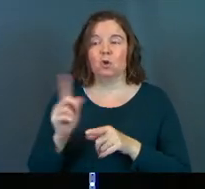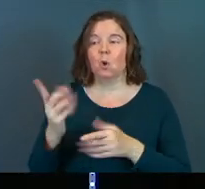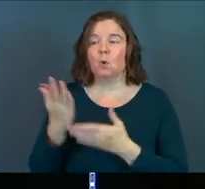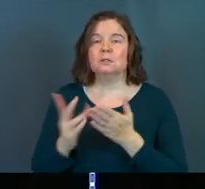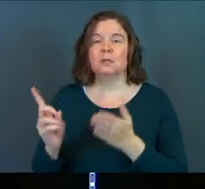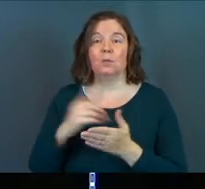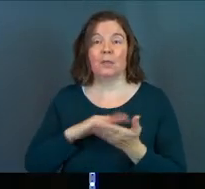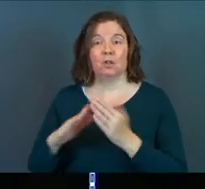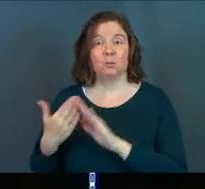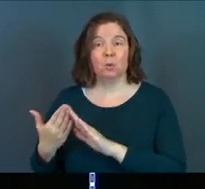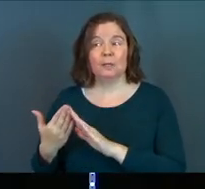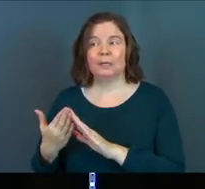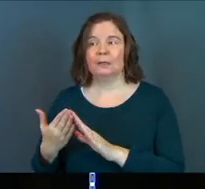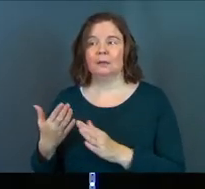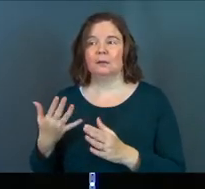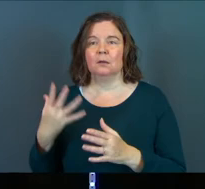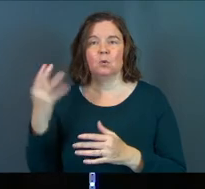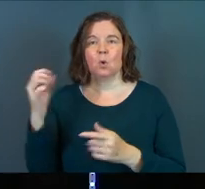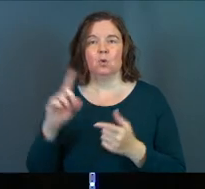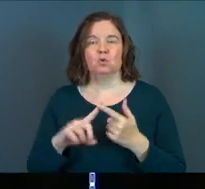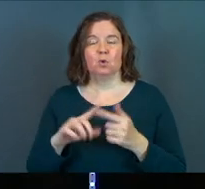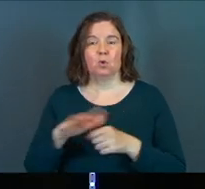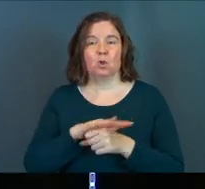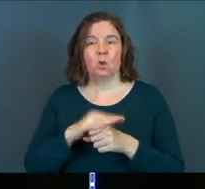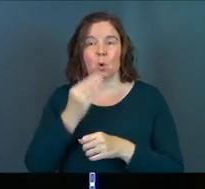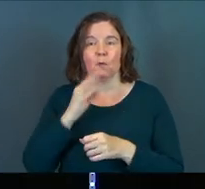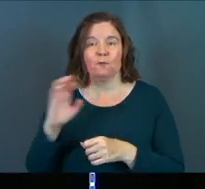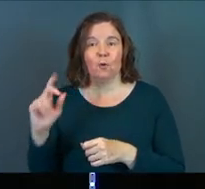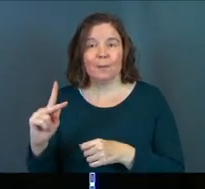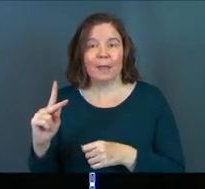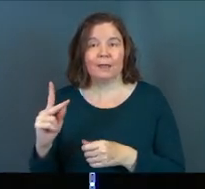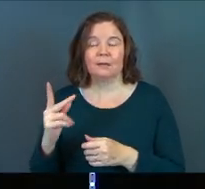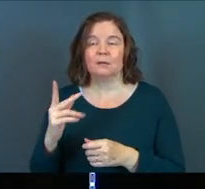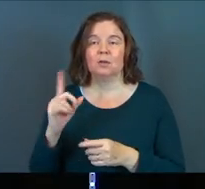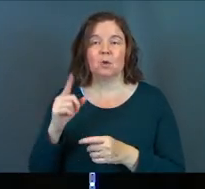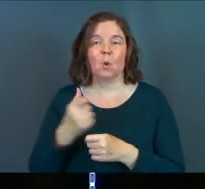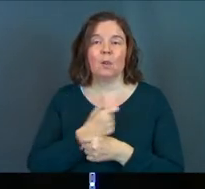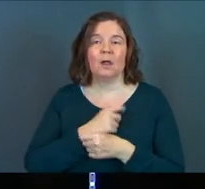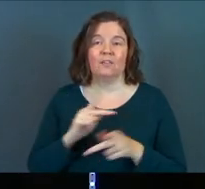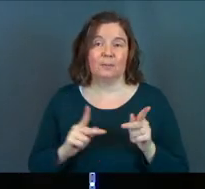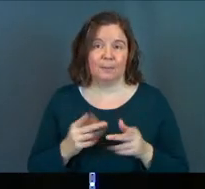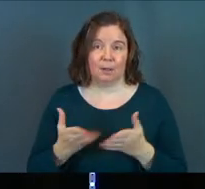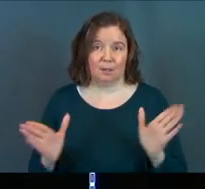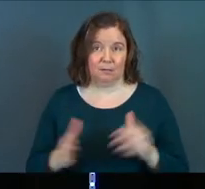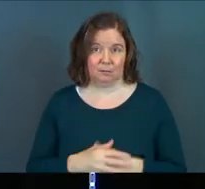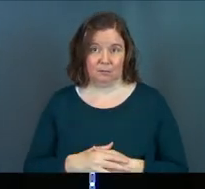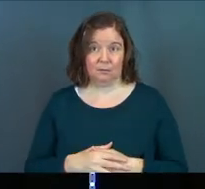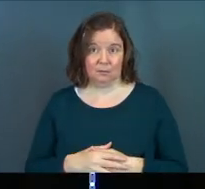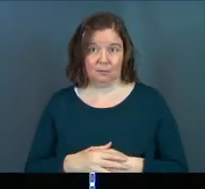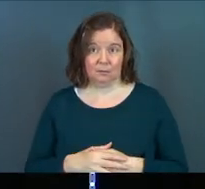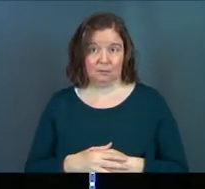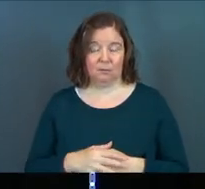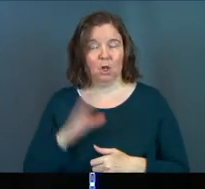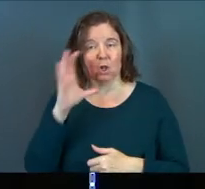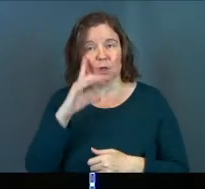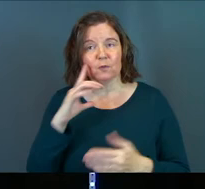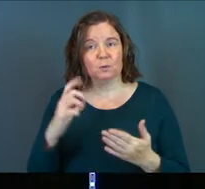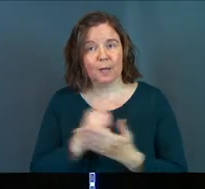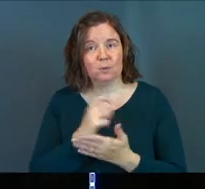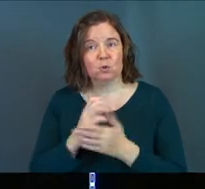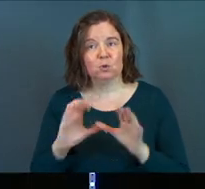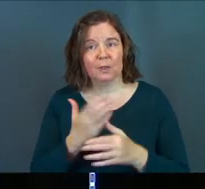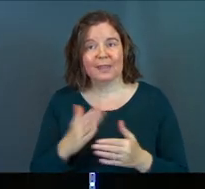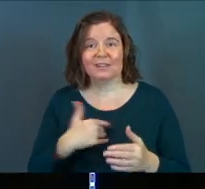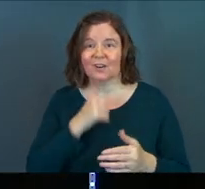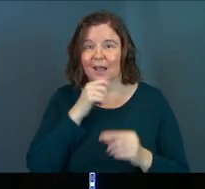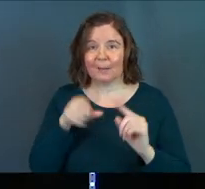go somewhere in the community. Go, go to the, to the local food bank. Go, go love people. Look for those opportunities